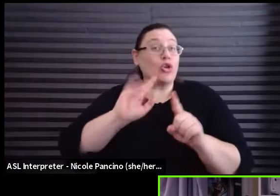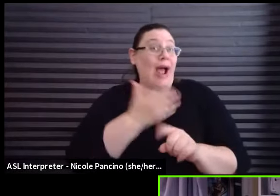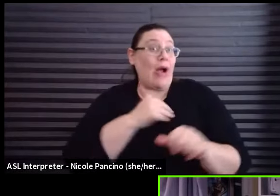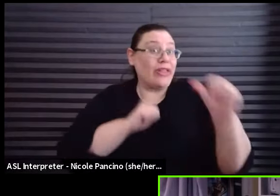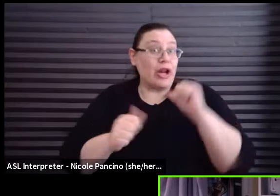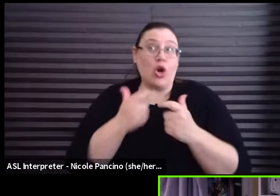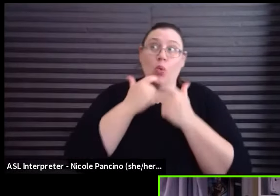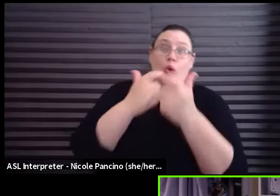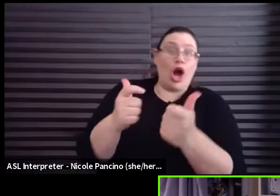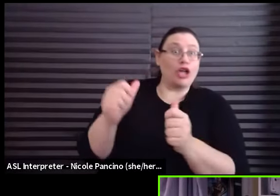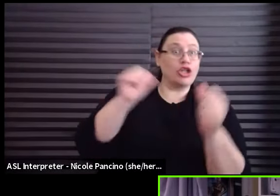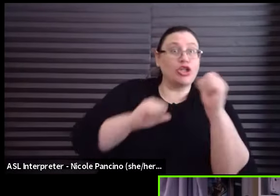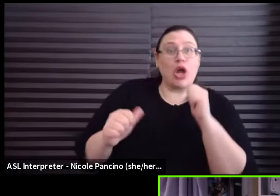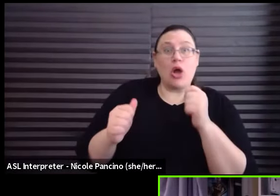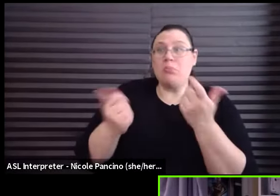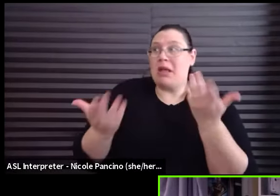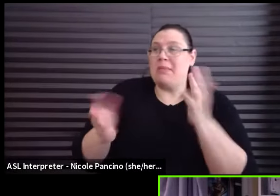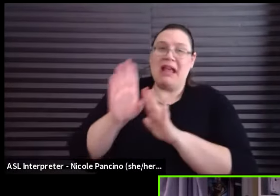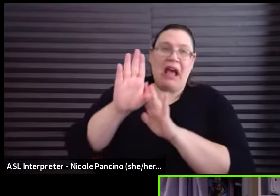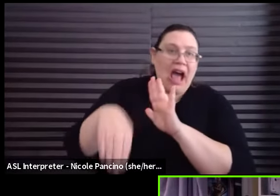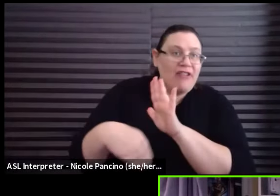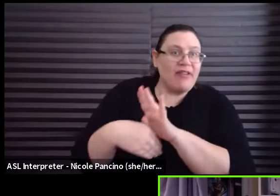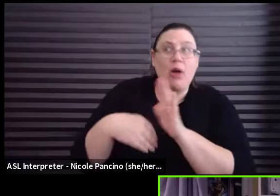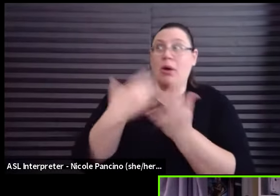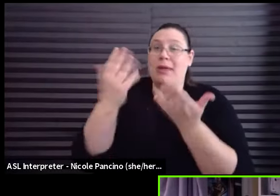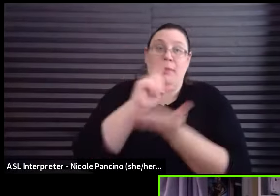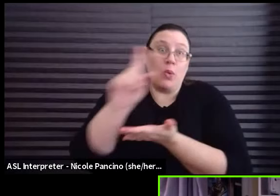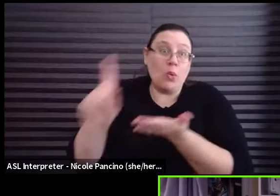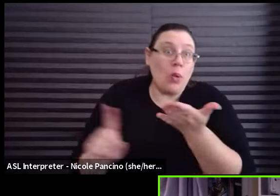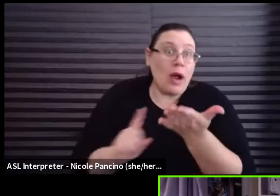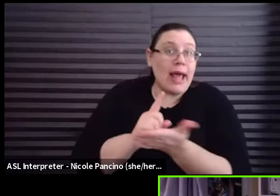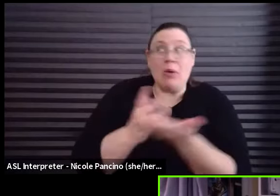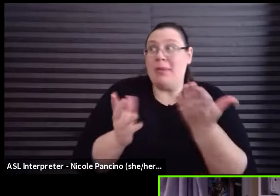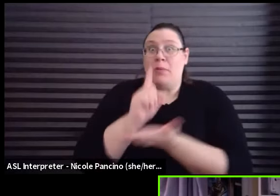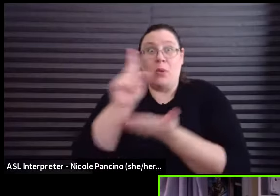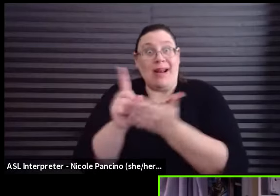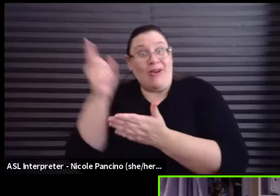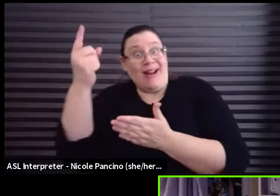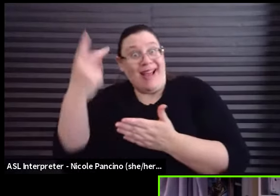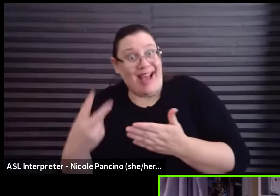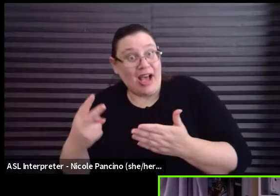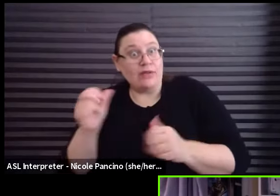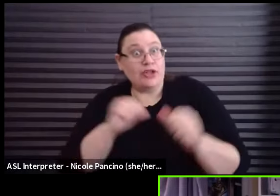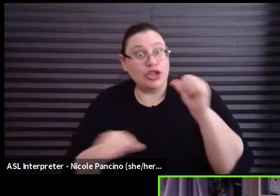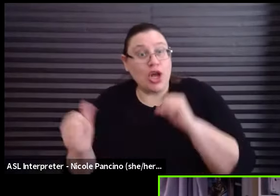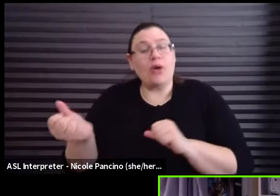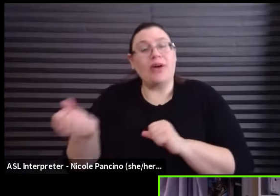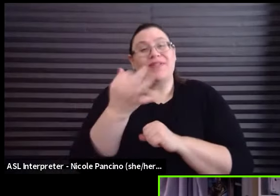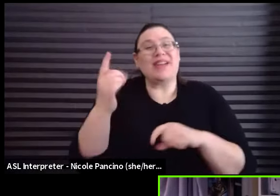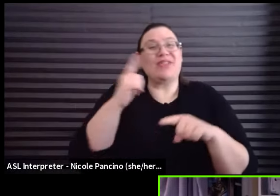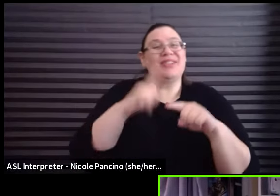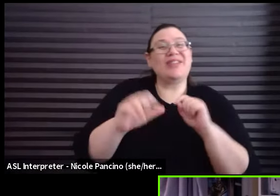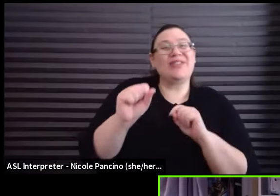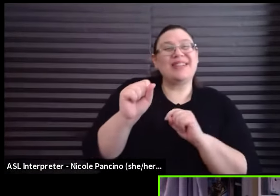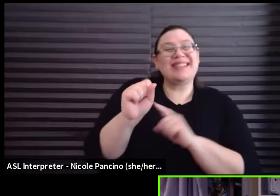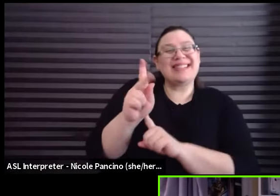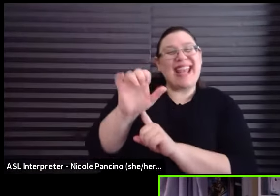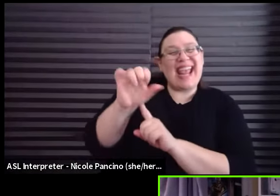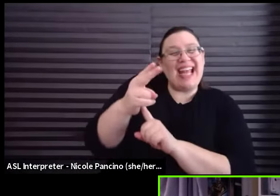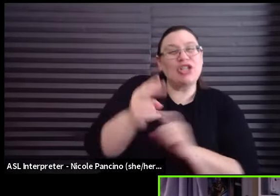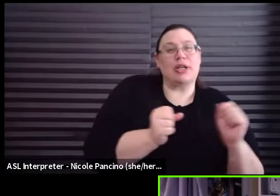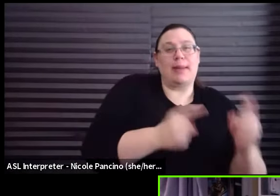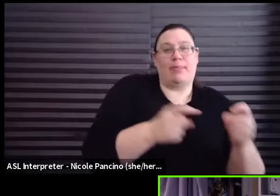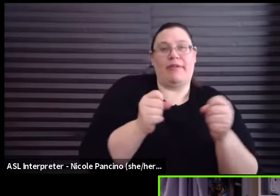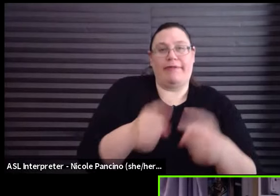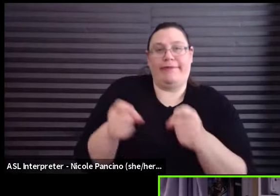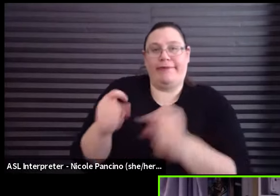a 30 minute, maybe an hour long, maybe an hour and a half long show that's a series of improvised sketches. So there's that